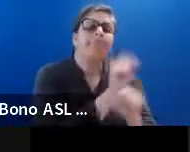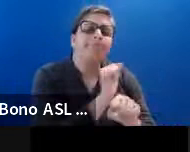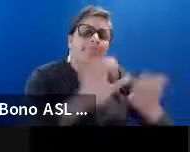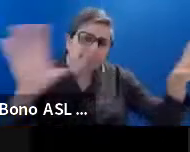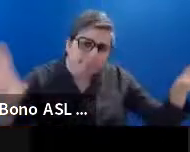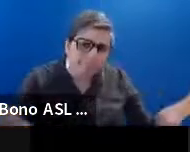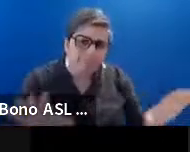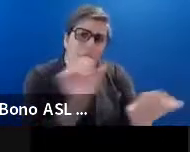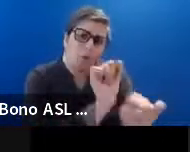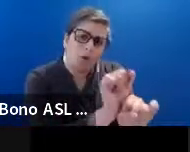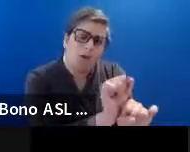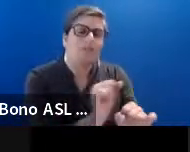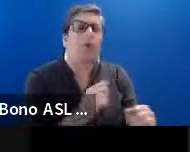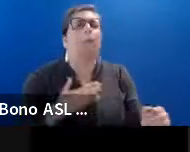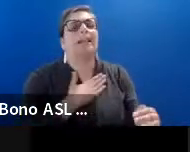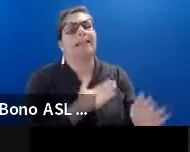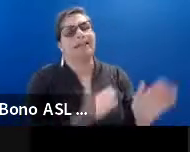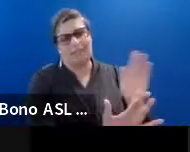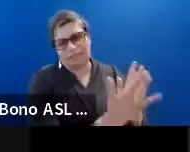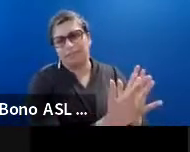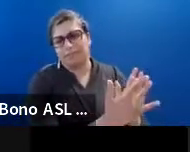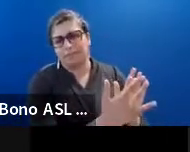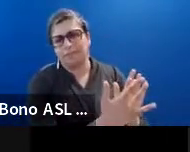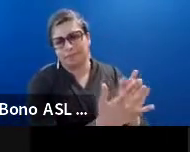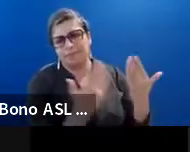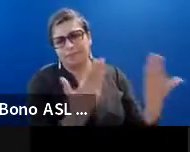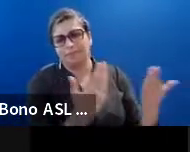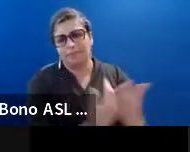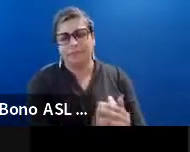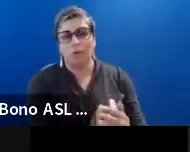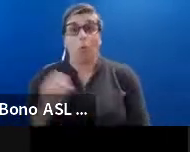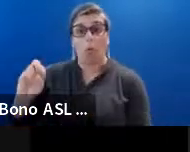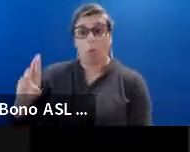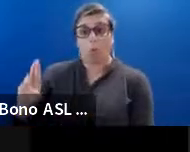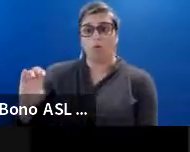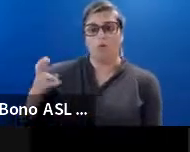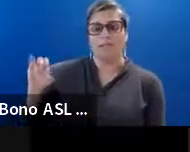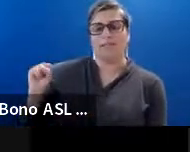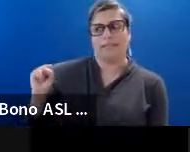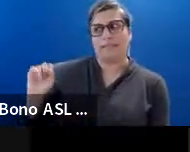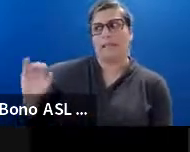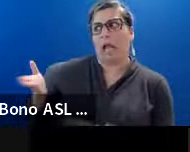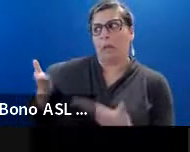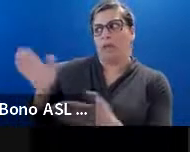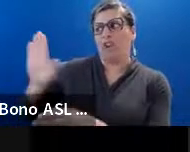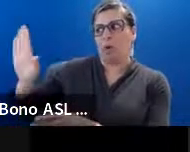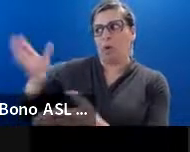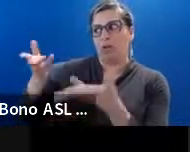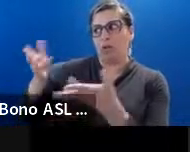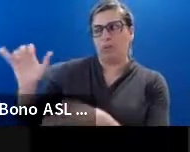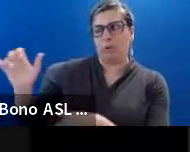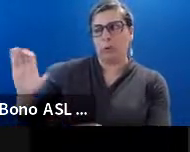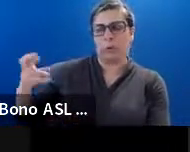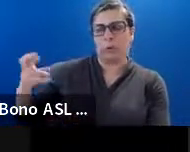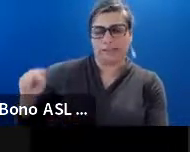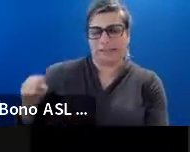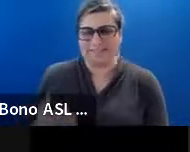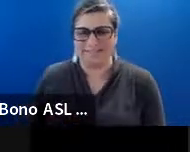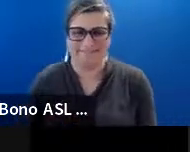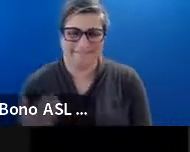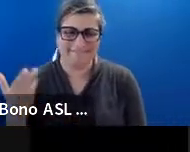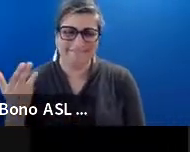So. know. Again. Feel free to reach out to me. Uh. And or Chris. I'm offering your services to Chris. Um. Uh.